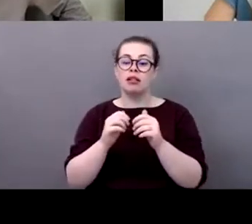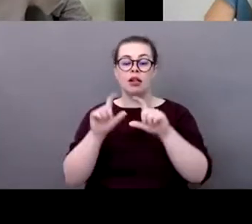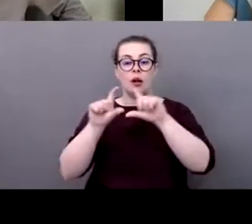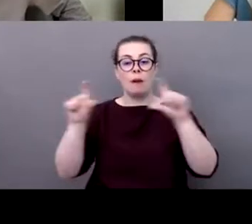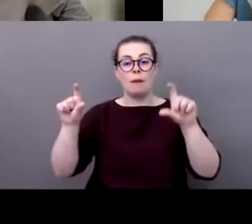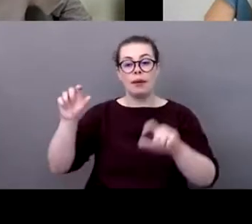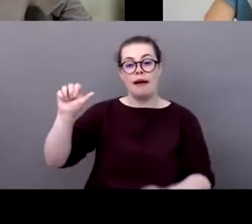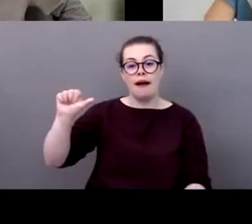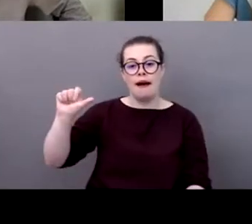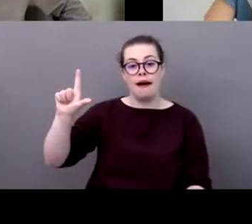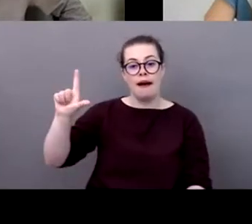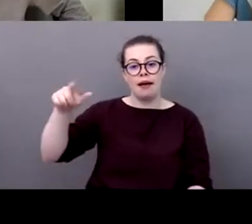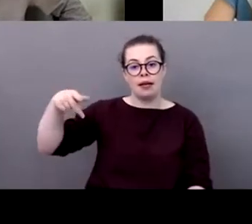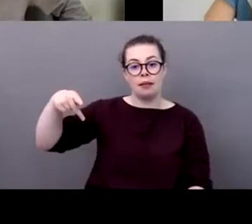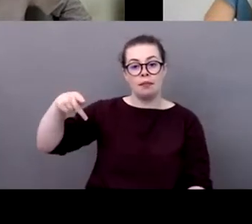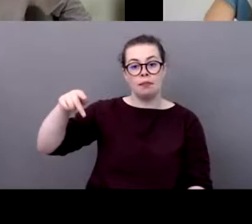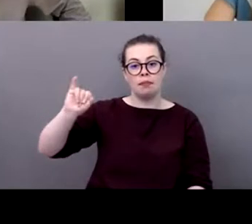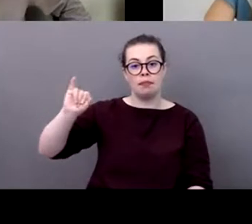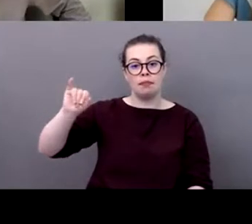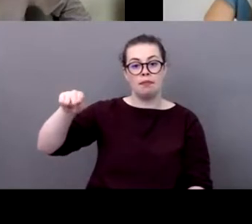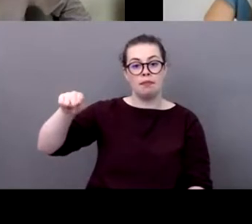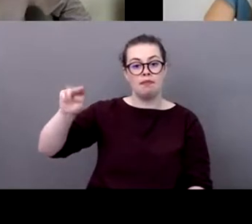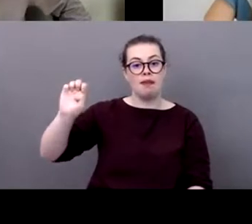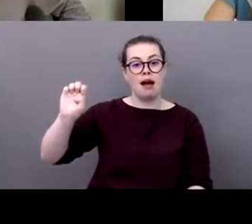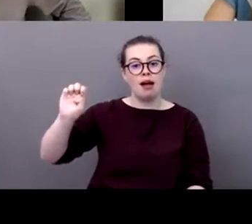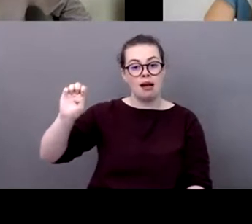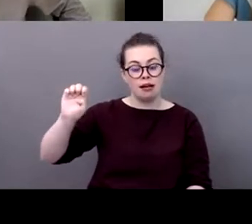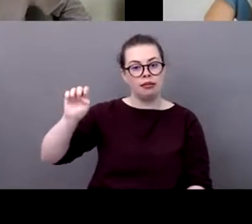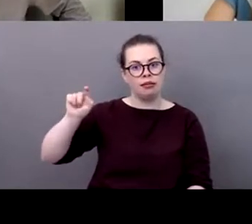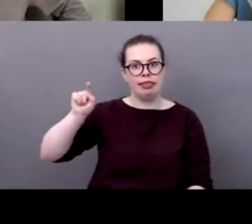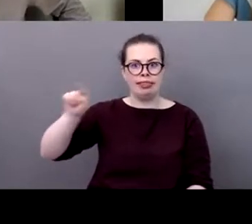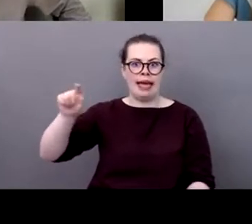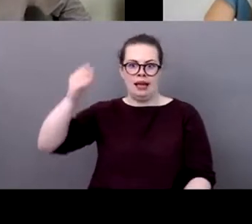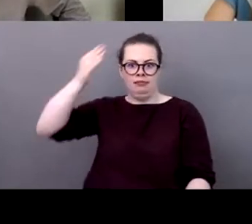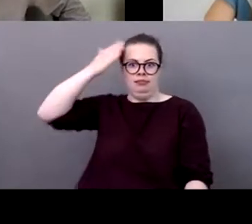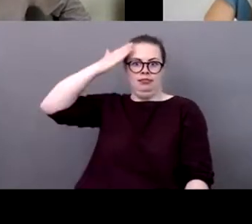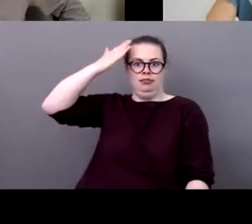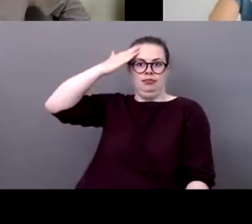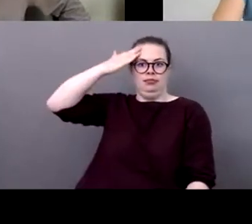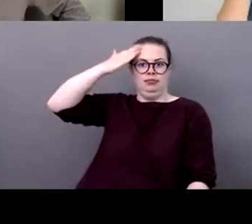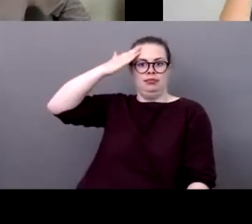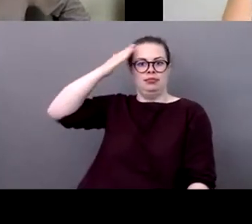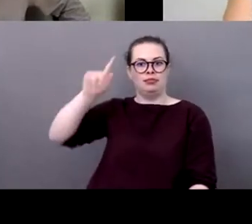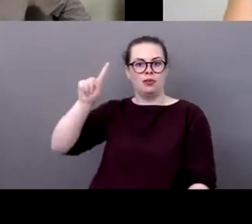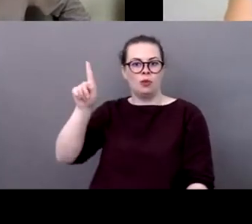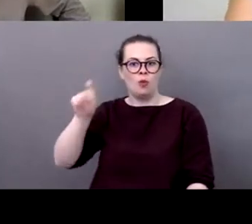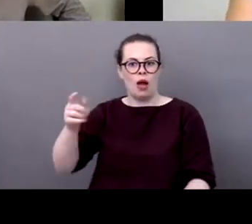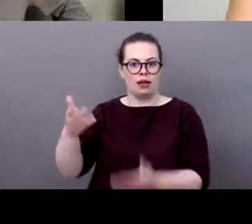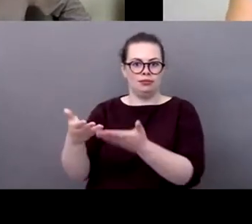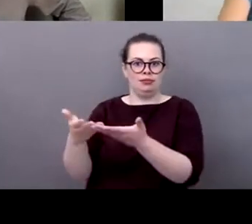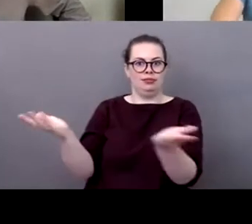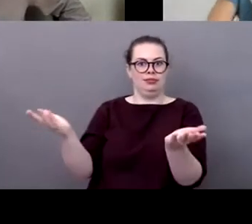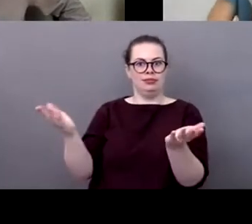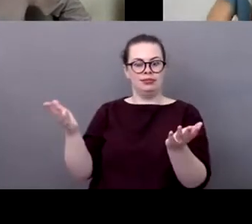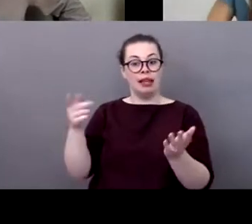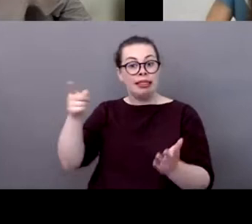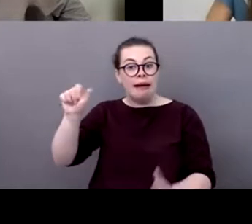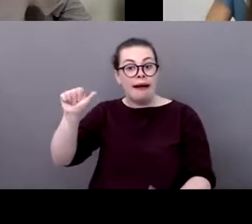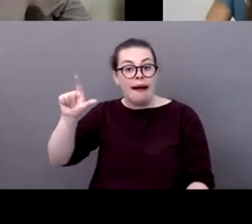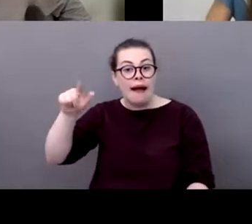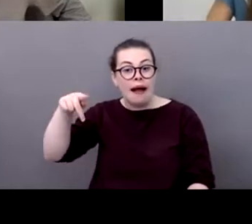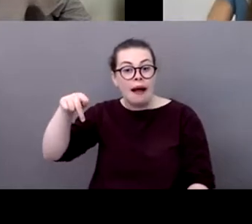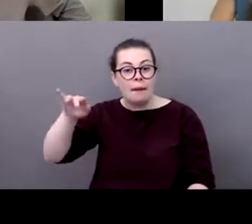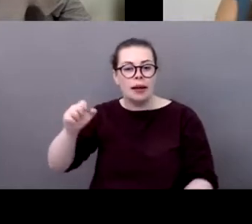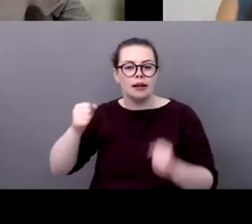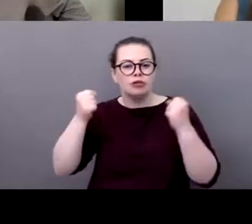lot of experience because they are the the most uh affected by climate change yeah they might suffer from the lack of snow one yeah totally i mean